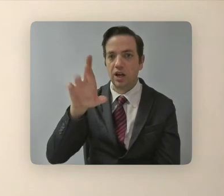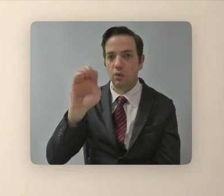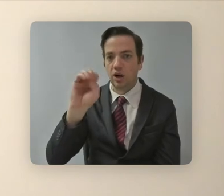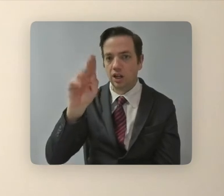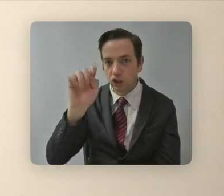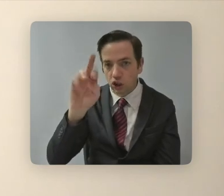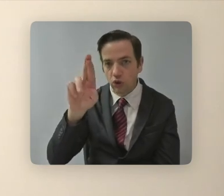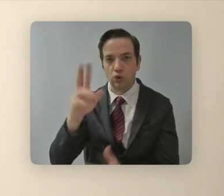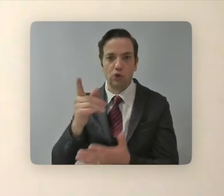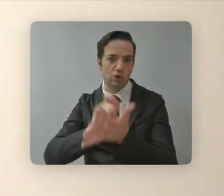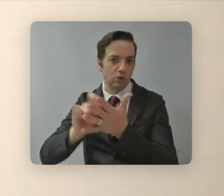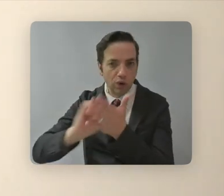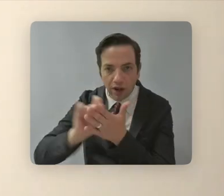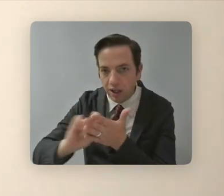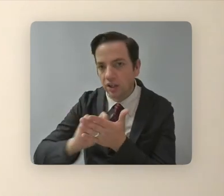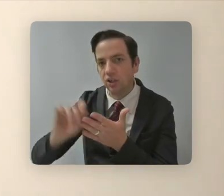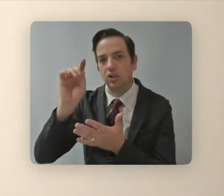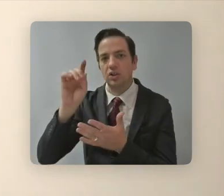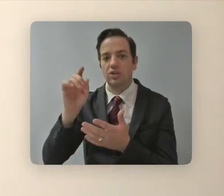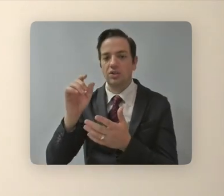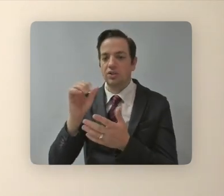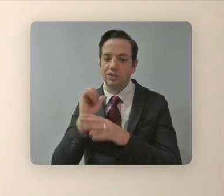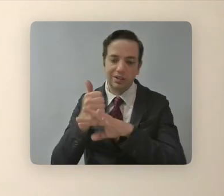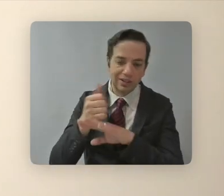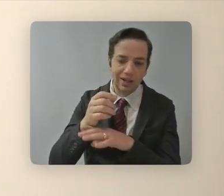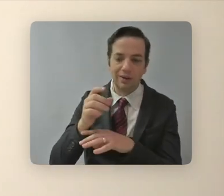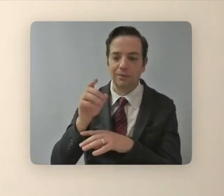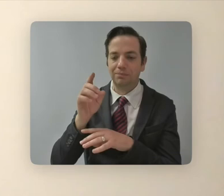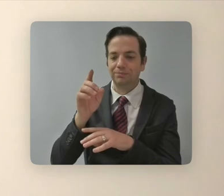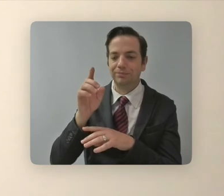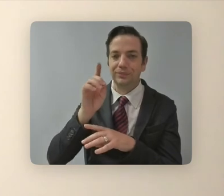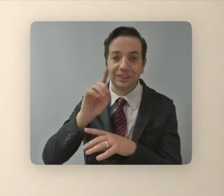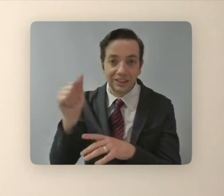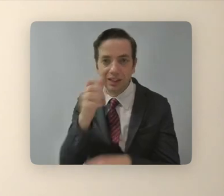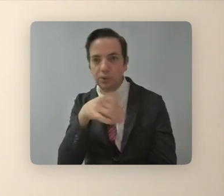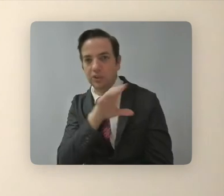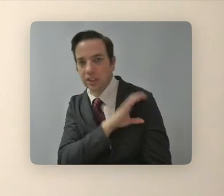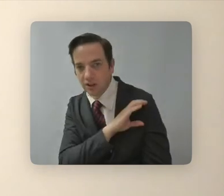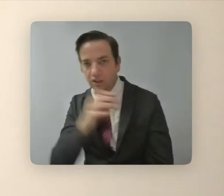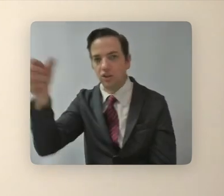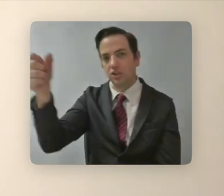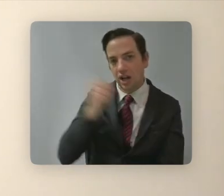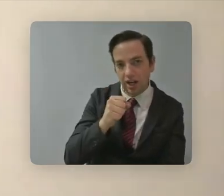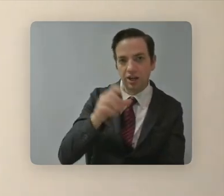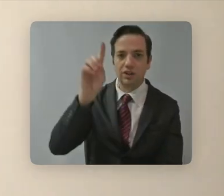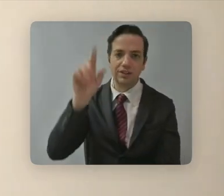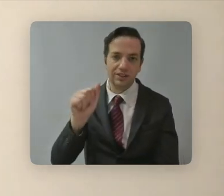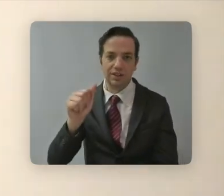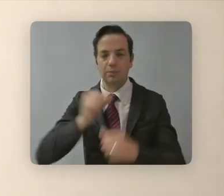writing, you know, the disabled characters from an authentic perspective and casting disabled actors